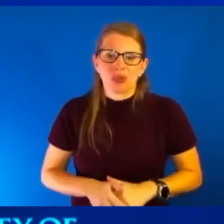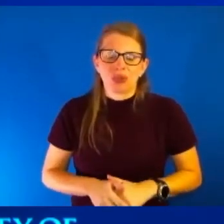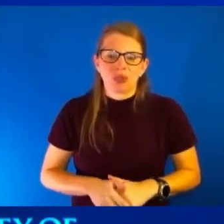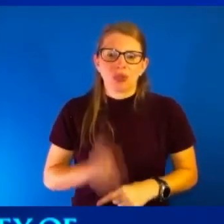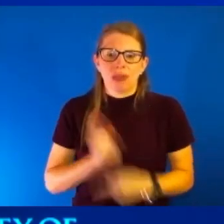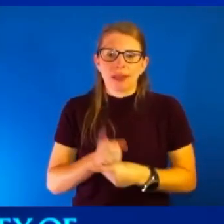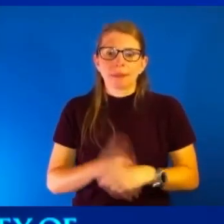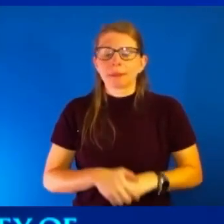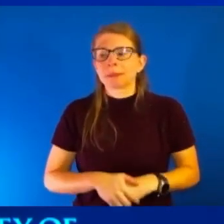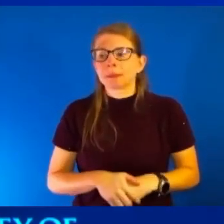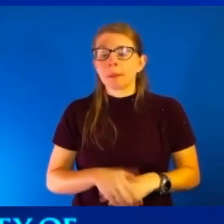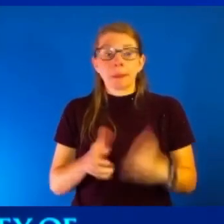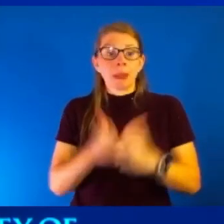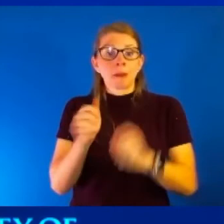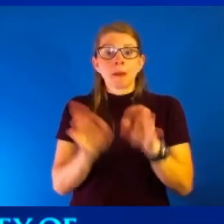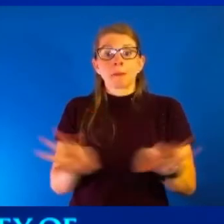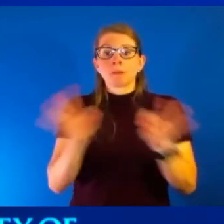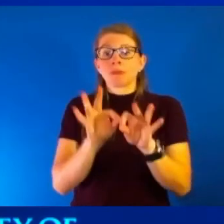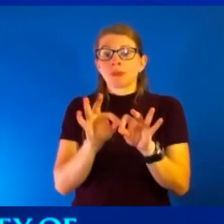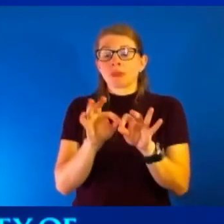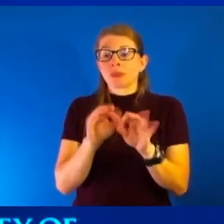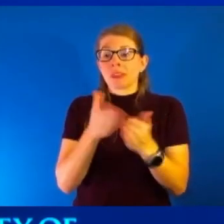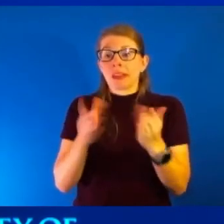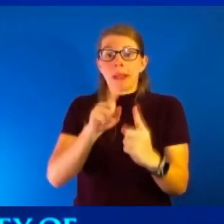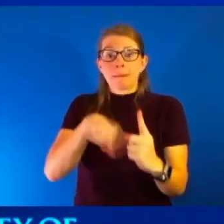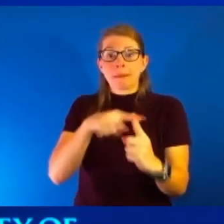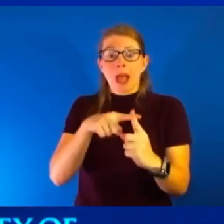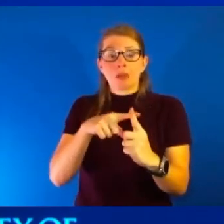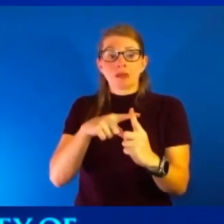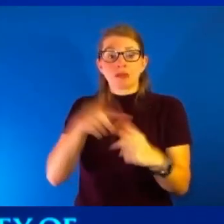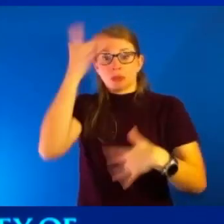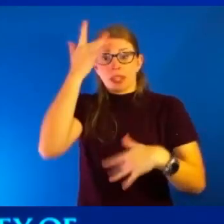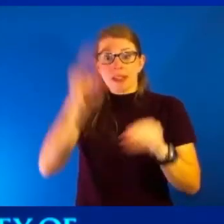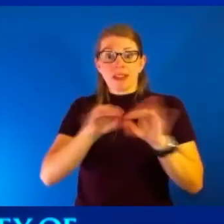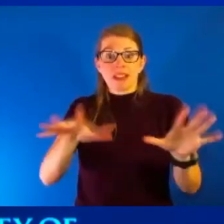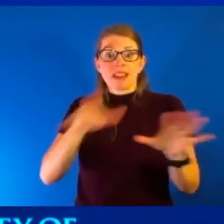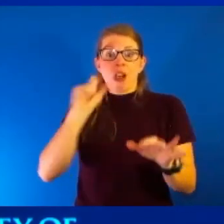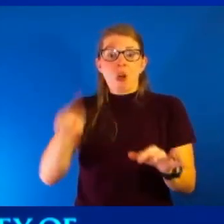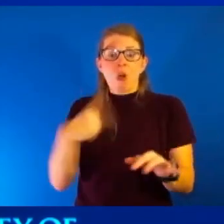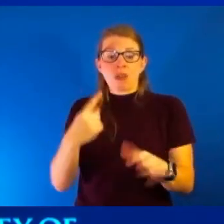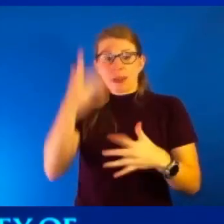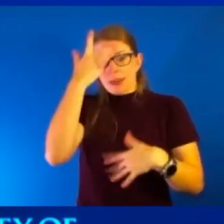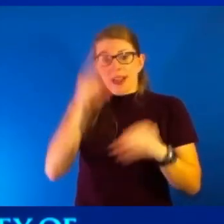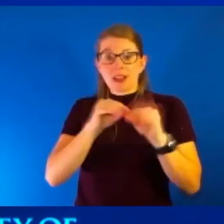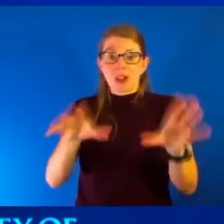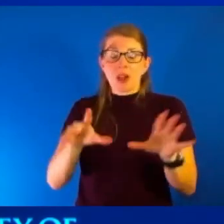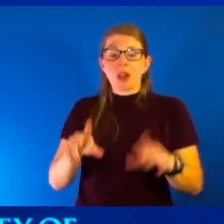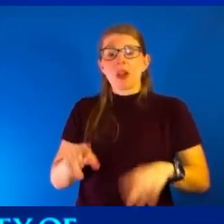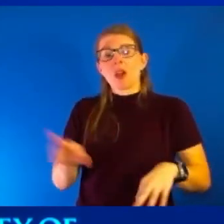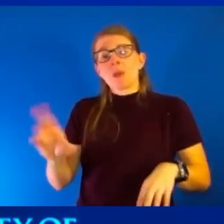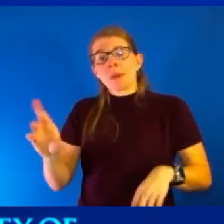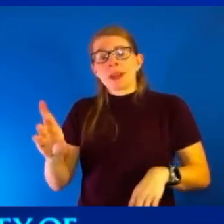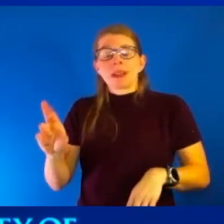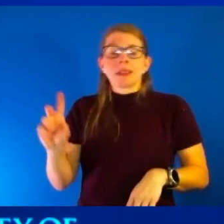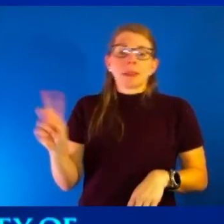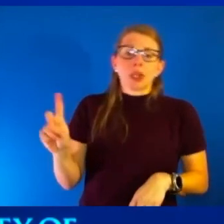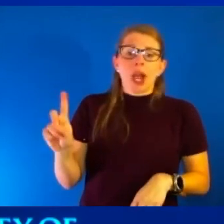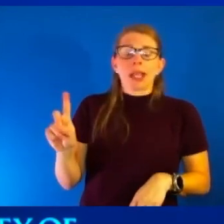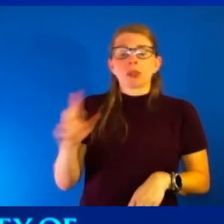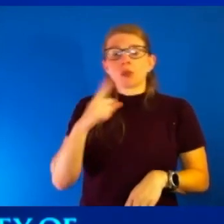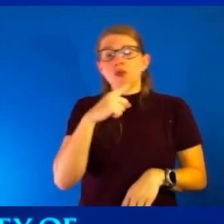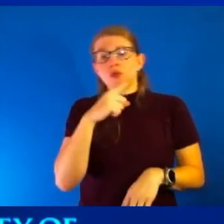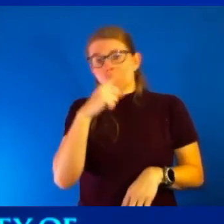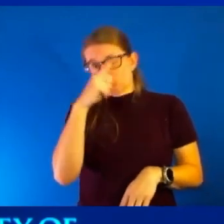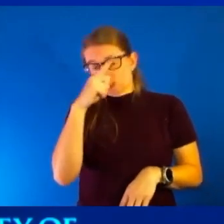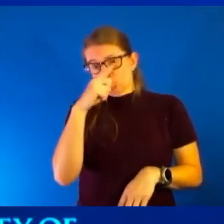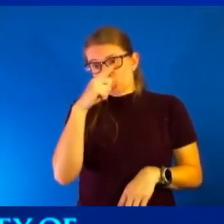most important thing about this pandemic is it's not just a pandemic of Republicans or Democrats or red states or blue states or black or white or